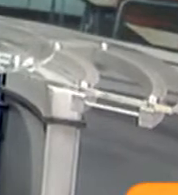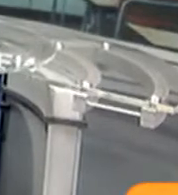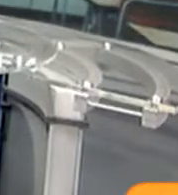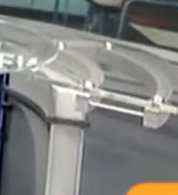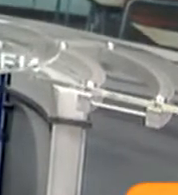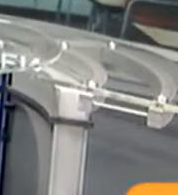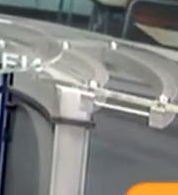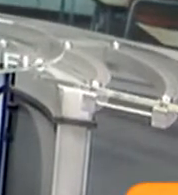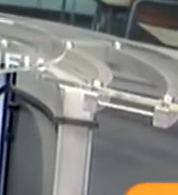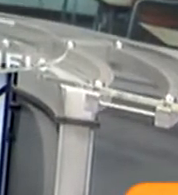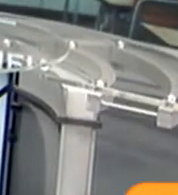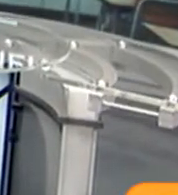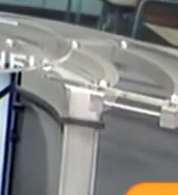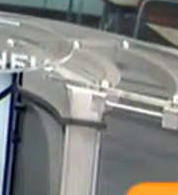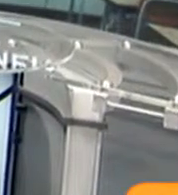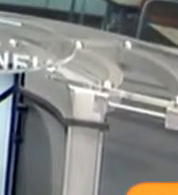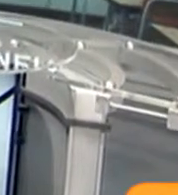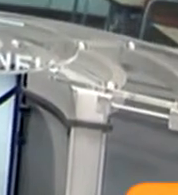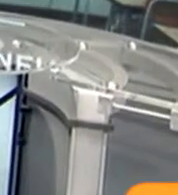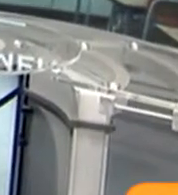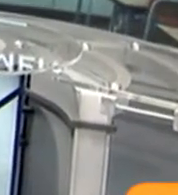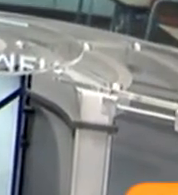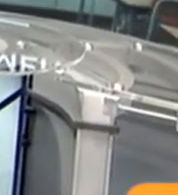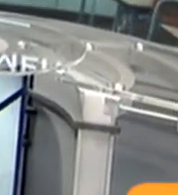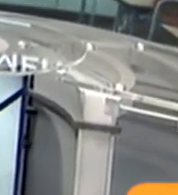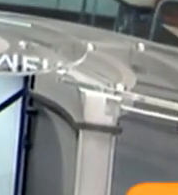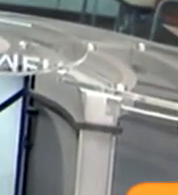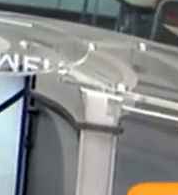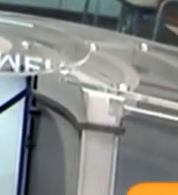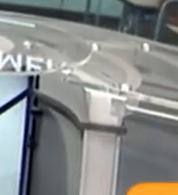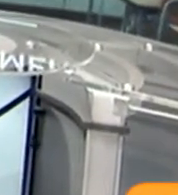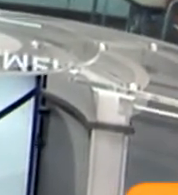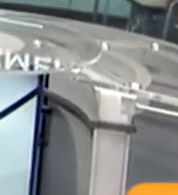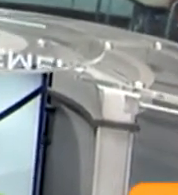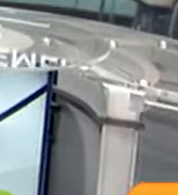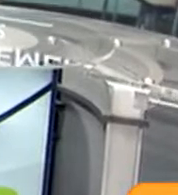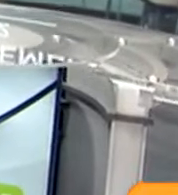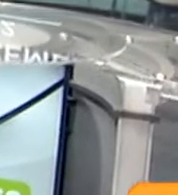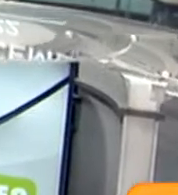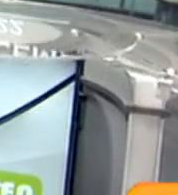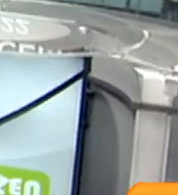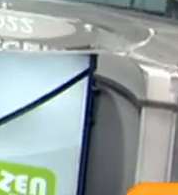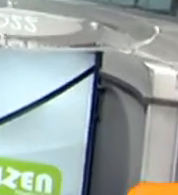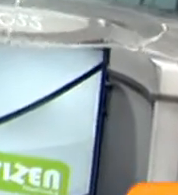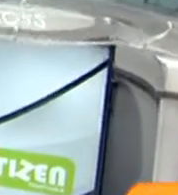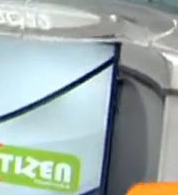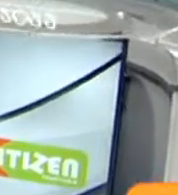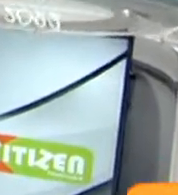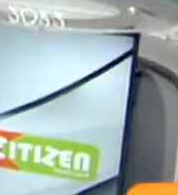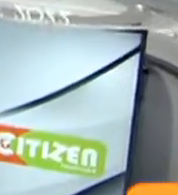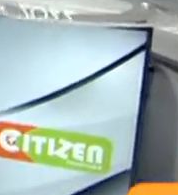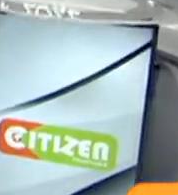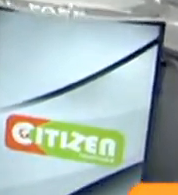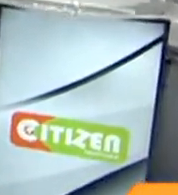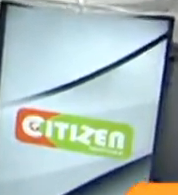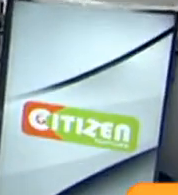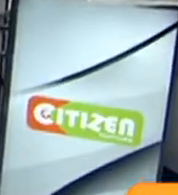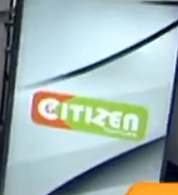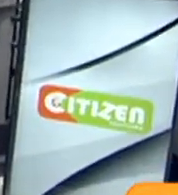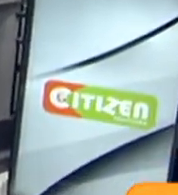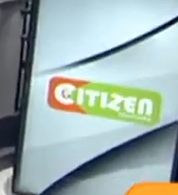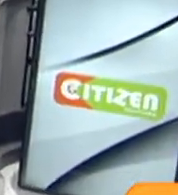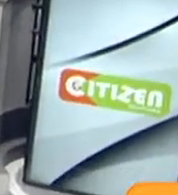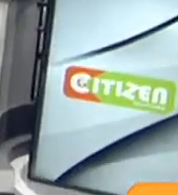,673 scored a C plus and above, but applied for Tivet courses. And this is what we've been talking about. And Dr.